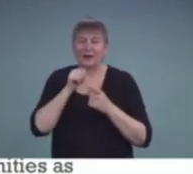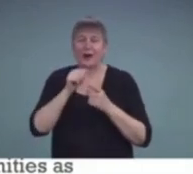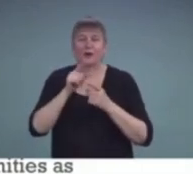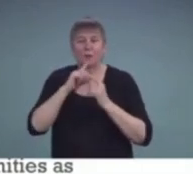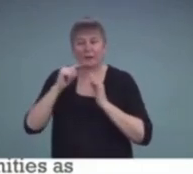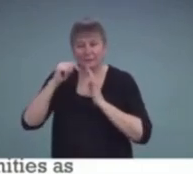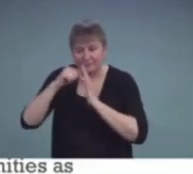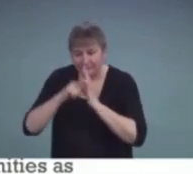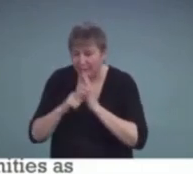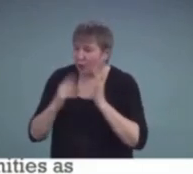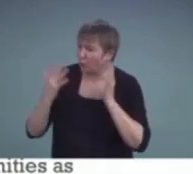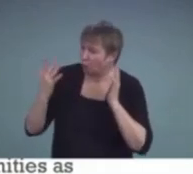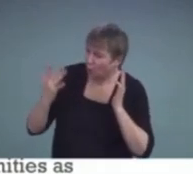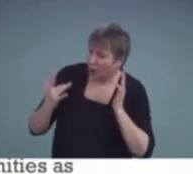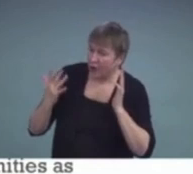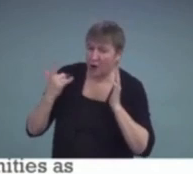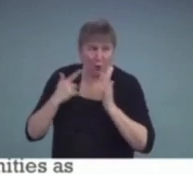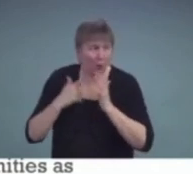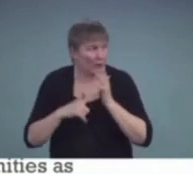kinds of recommendations.